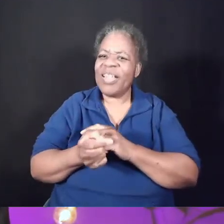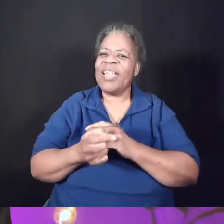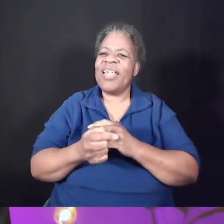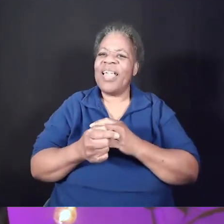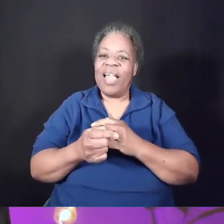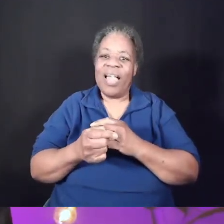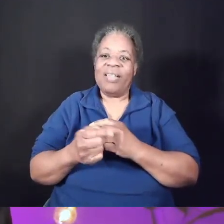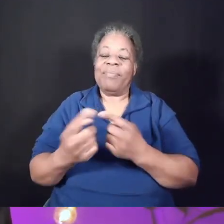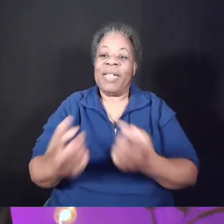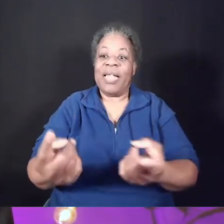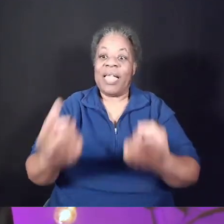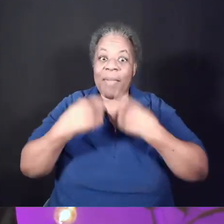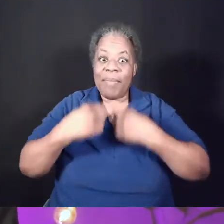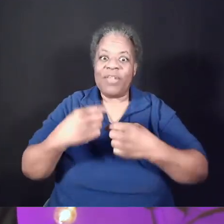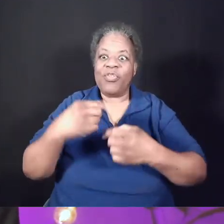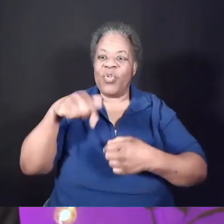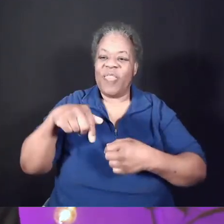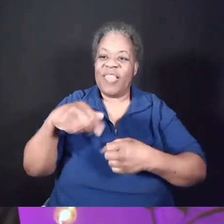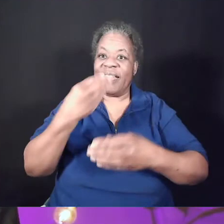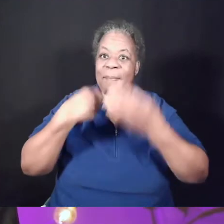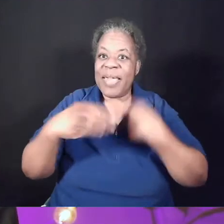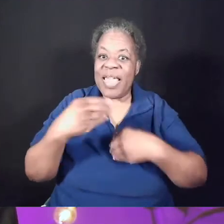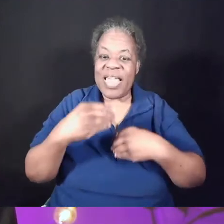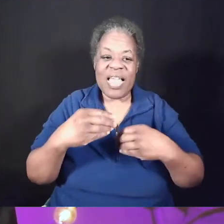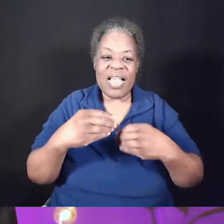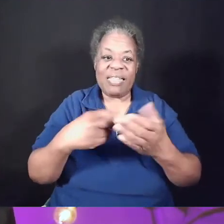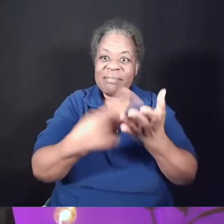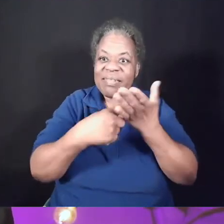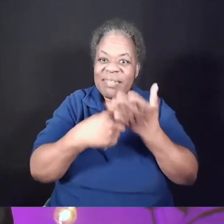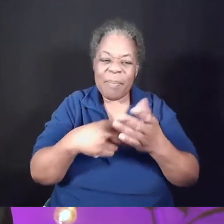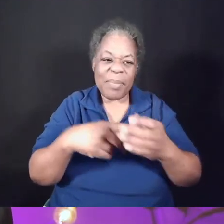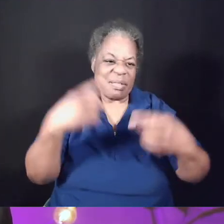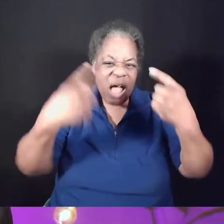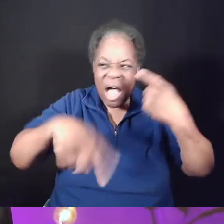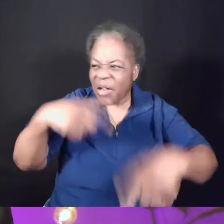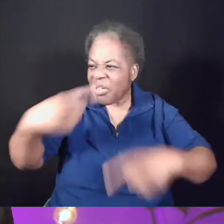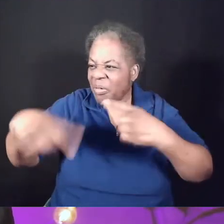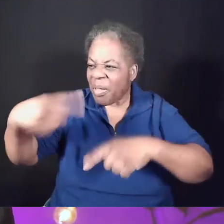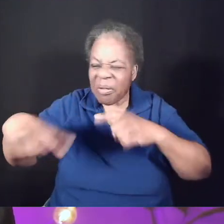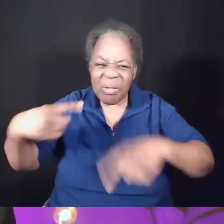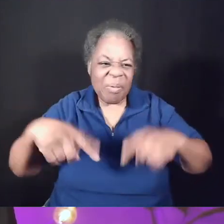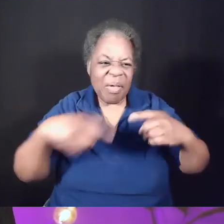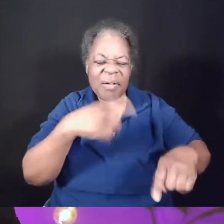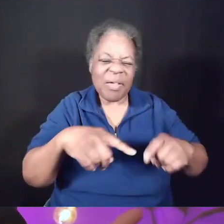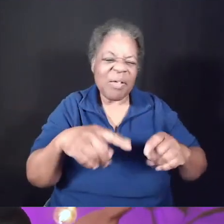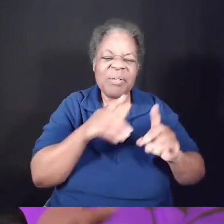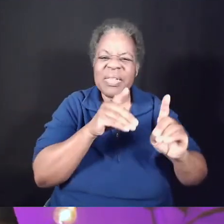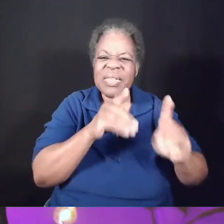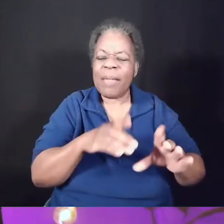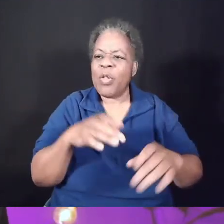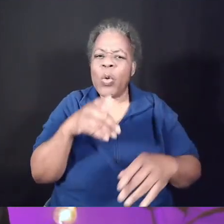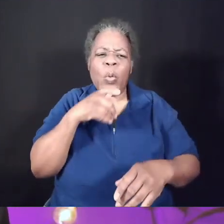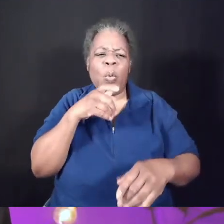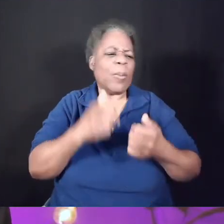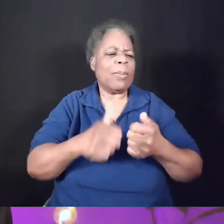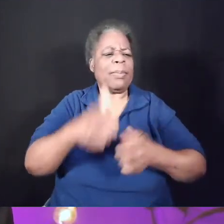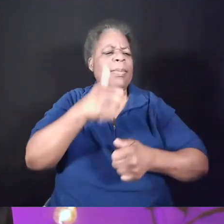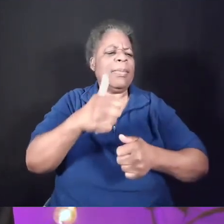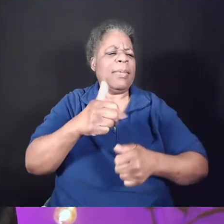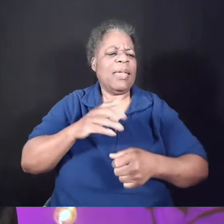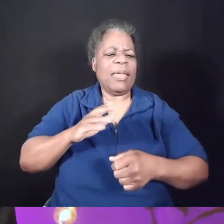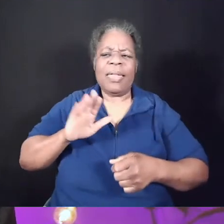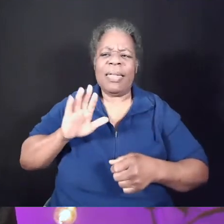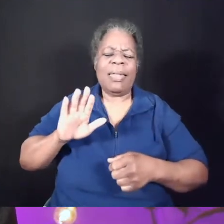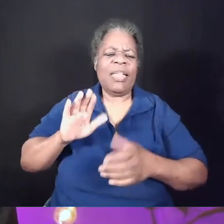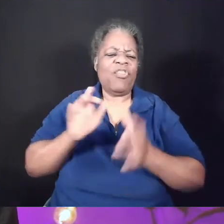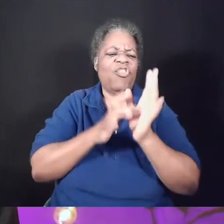the disciples are arguing amongst themselves about who will be the greatest in Jesus' coming kingdom. And who can blame them, right? This